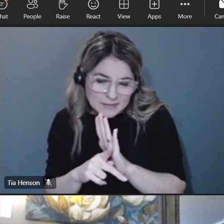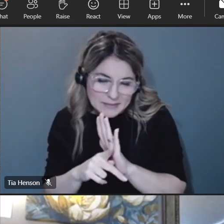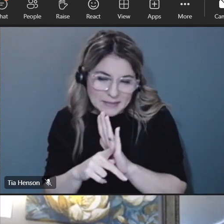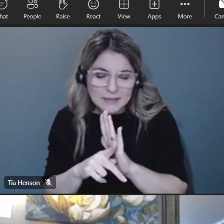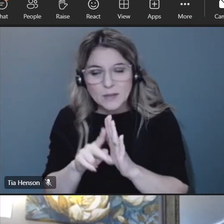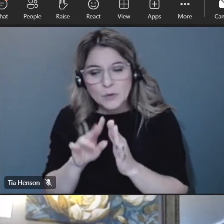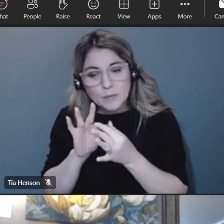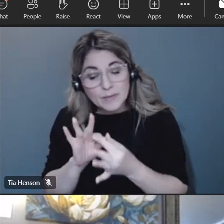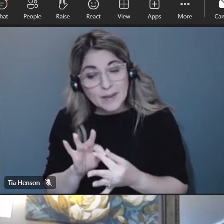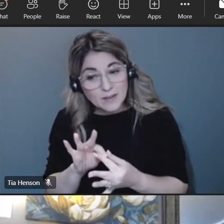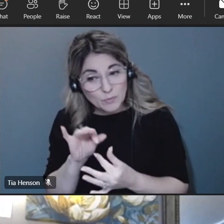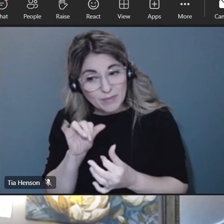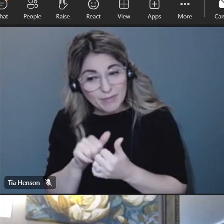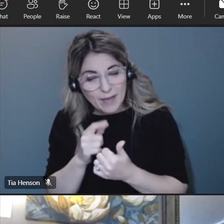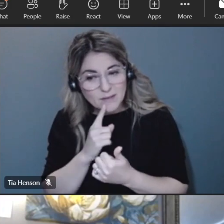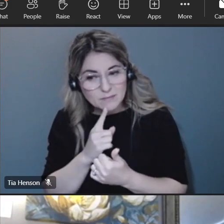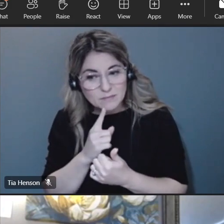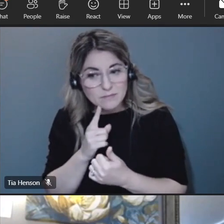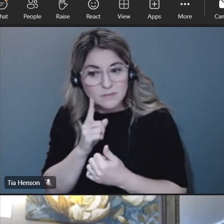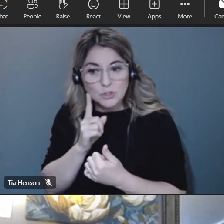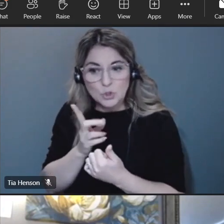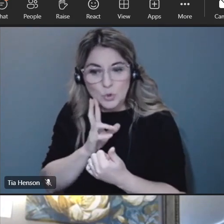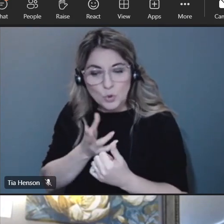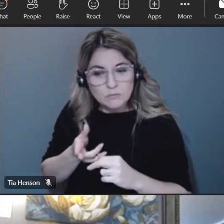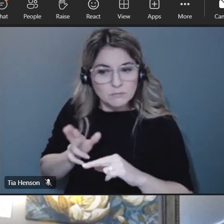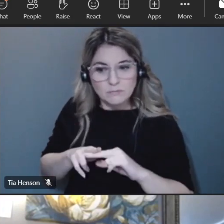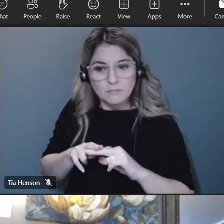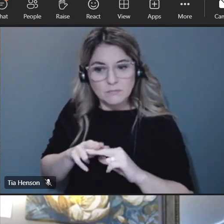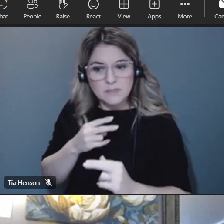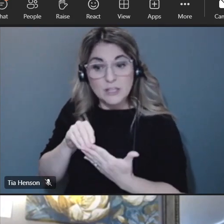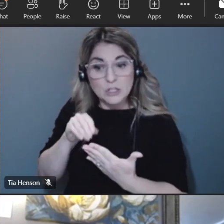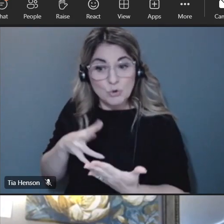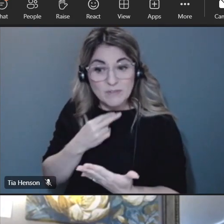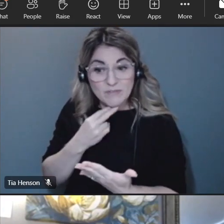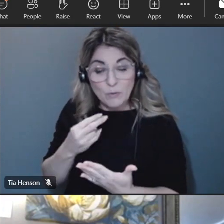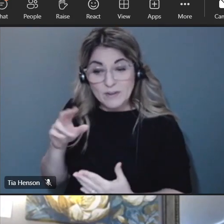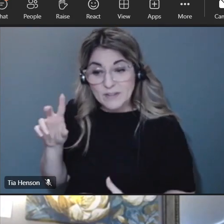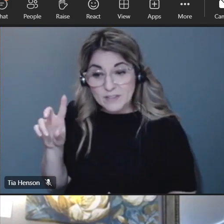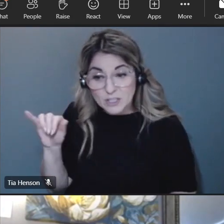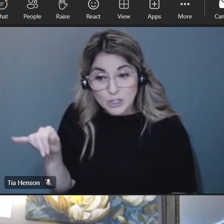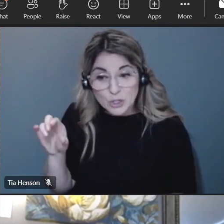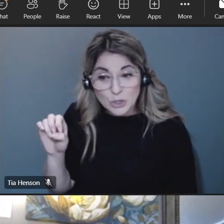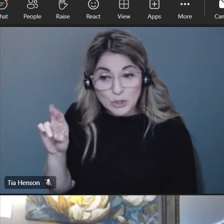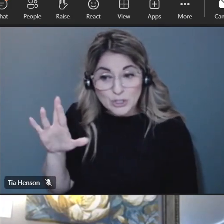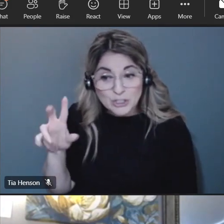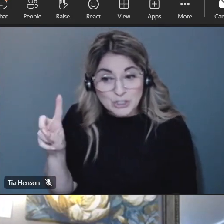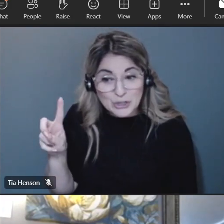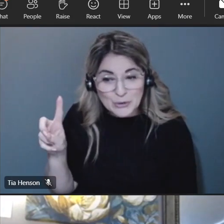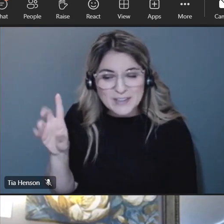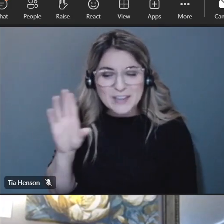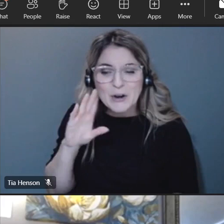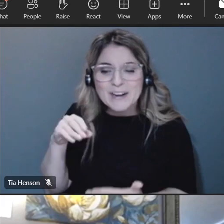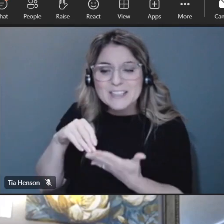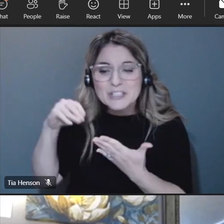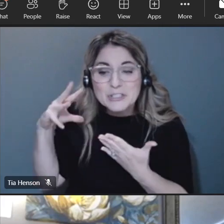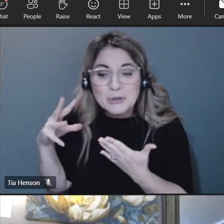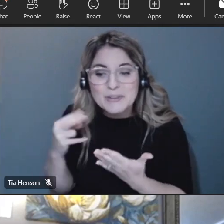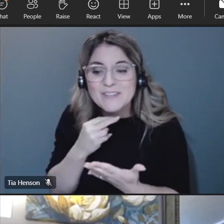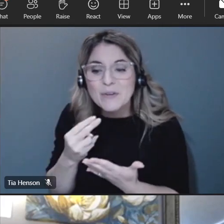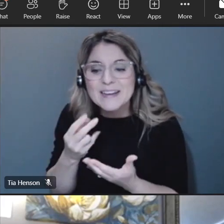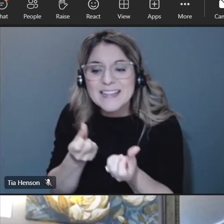related to the influence of student voice so i i don't know jude is our student voice advocate here who just wrote an article